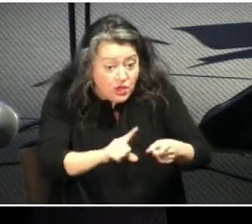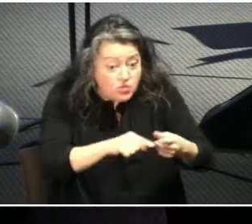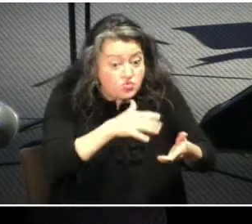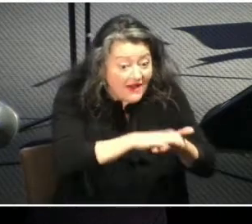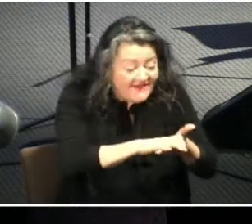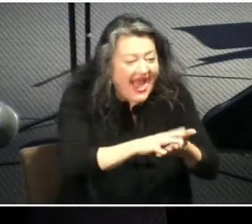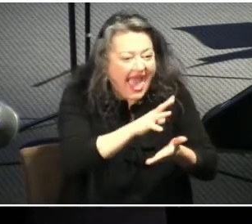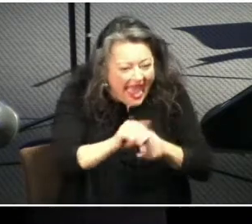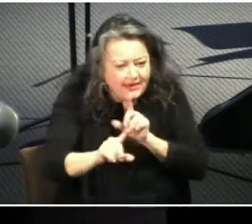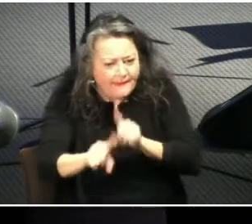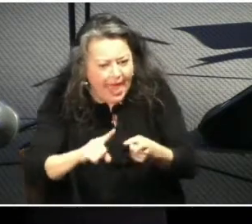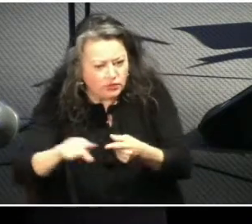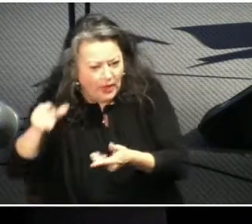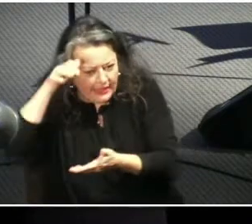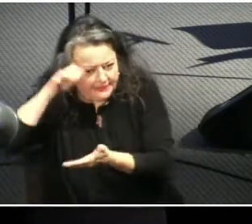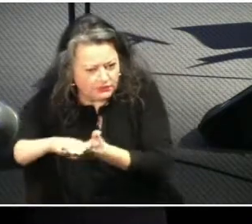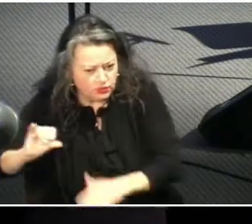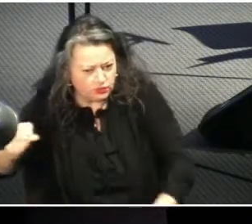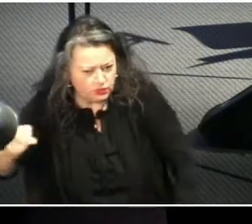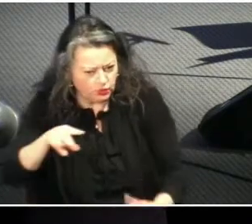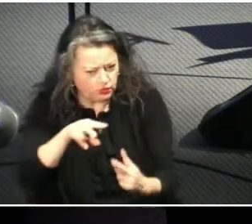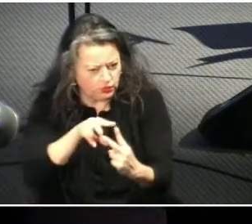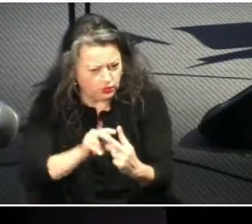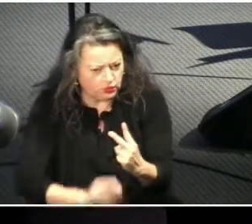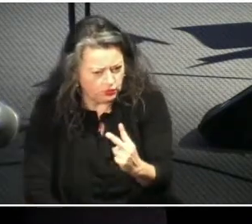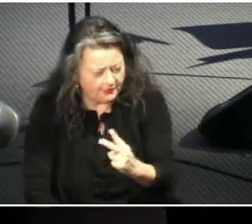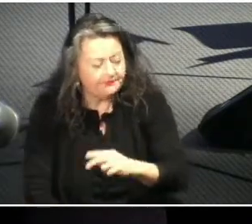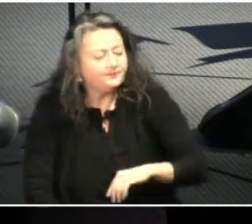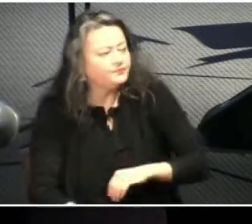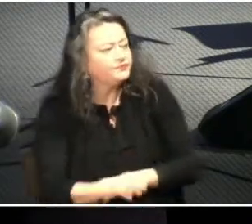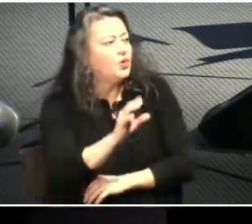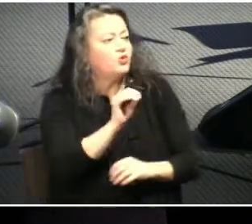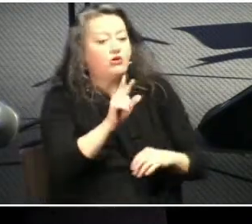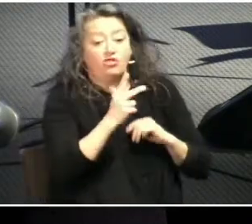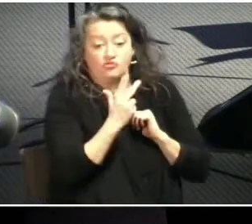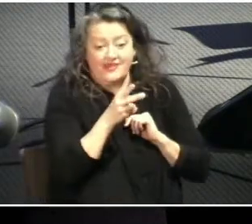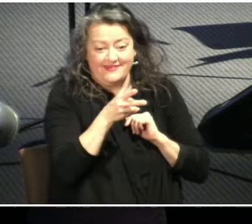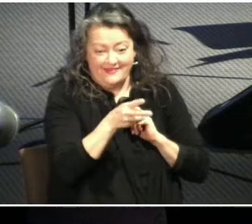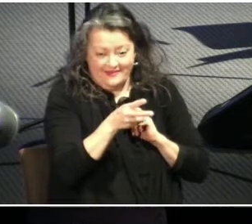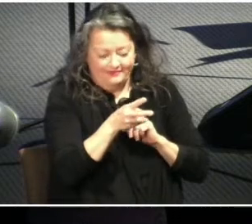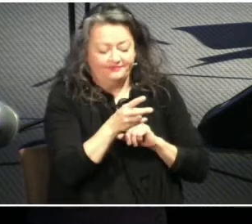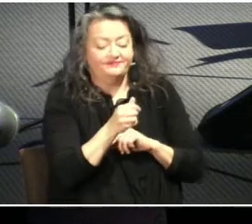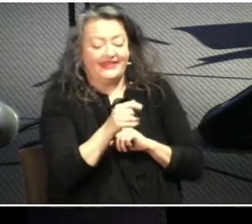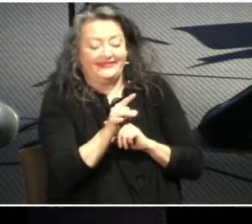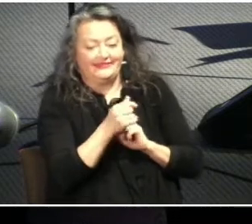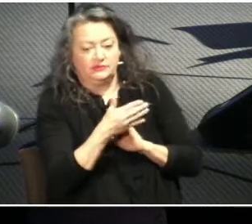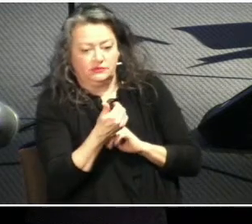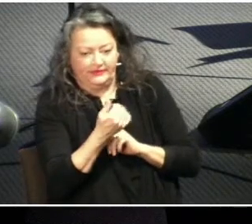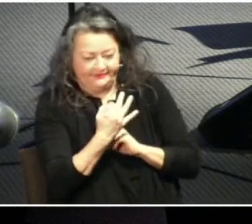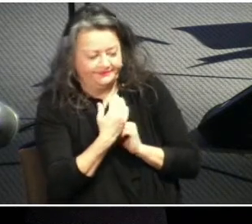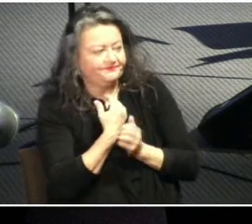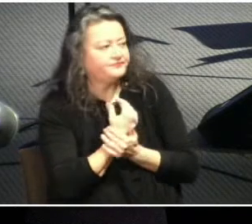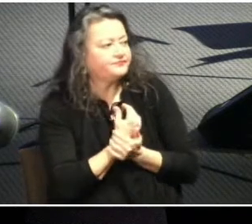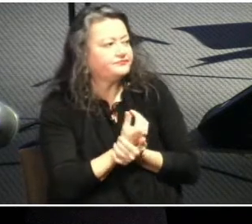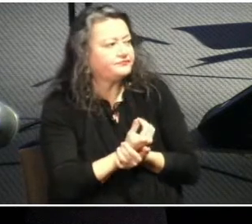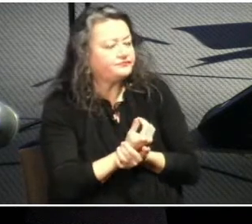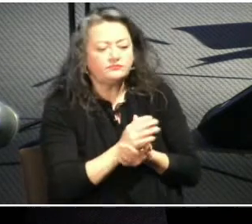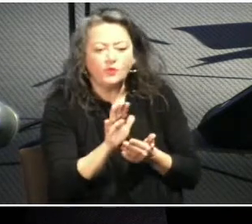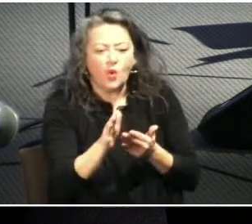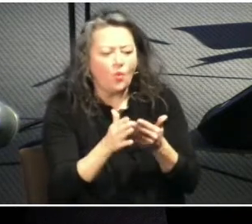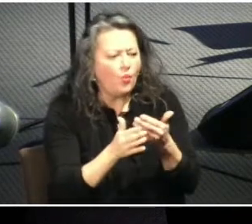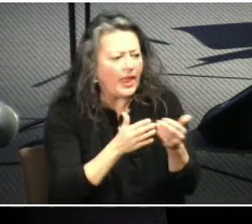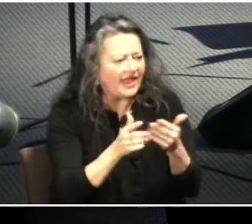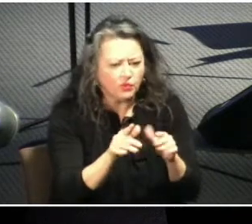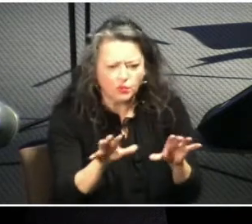so colossians 3 verses 17 to 19 says and whatever you do in